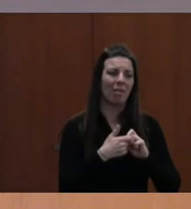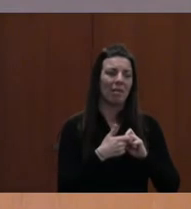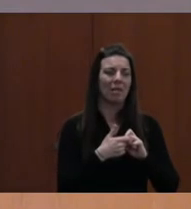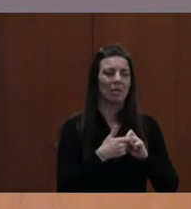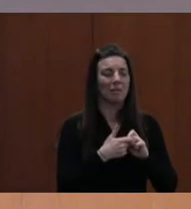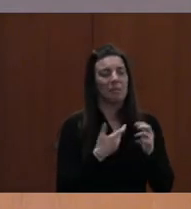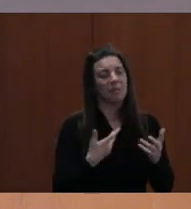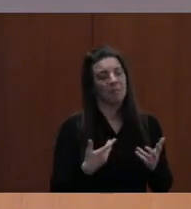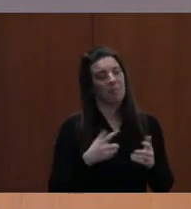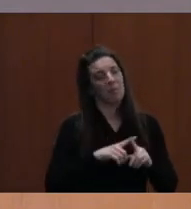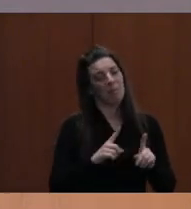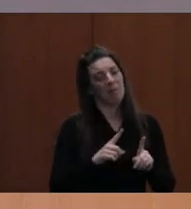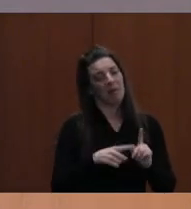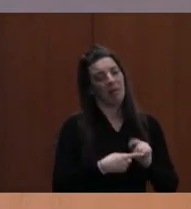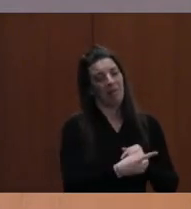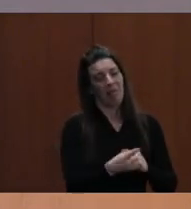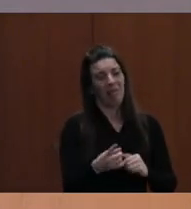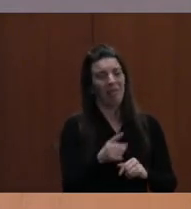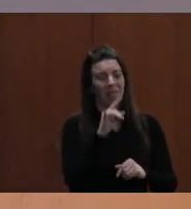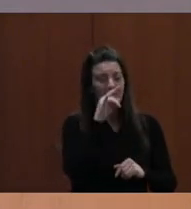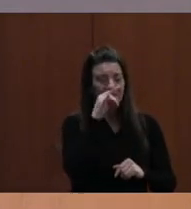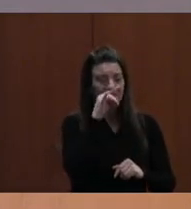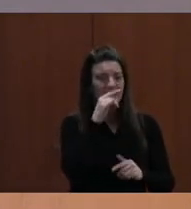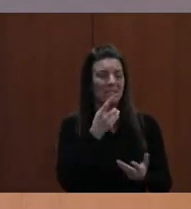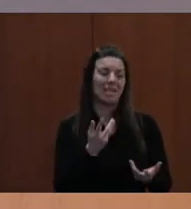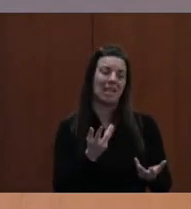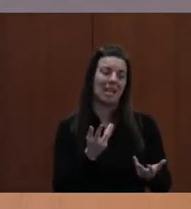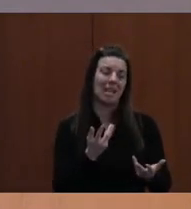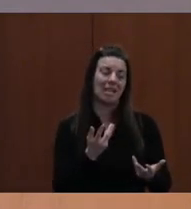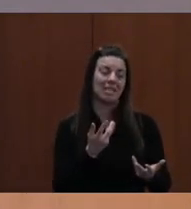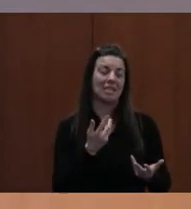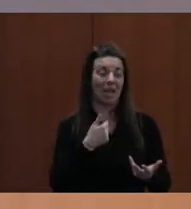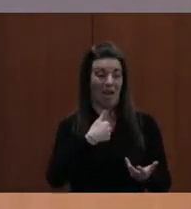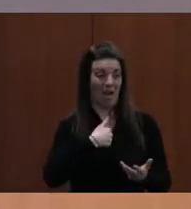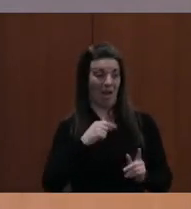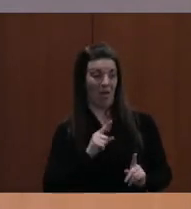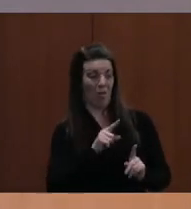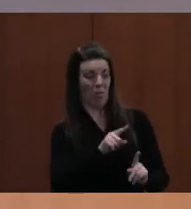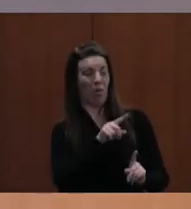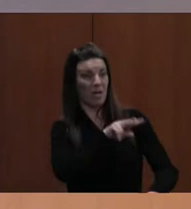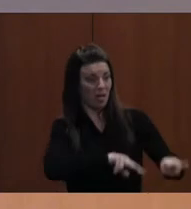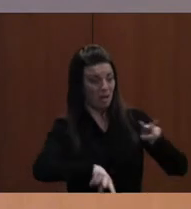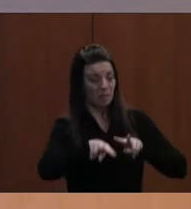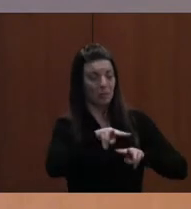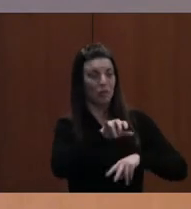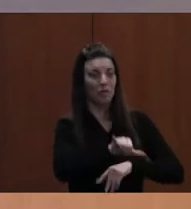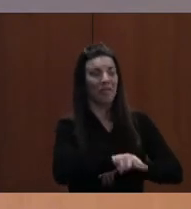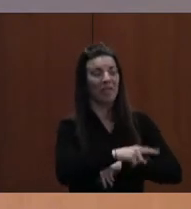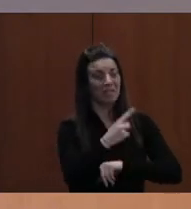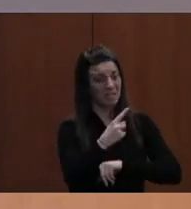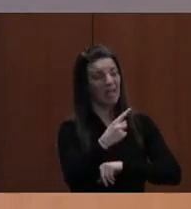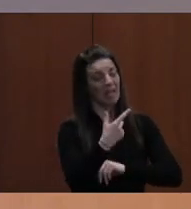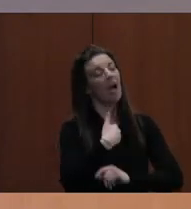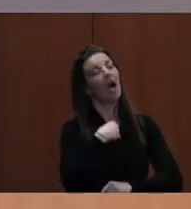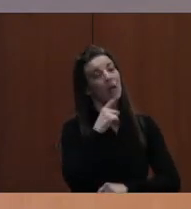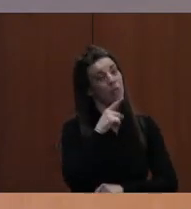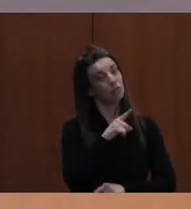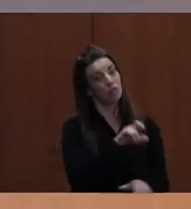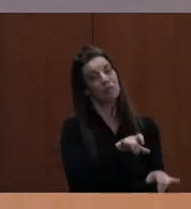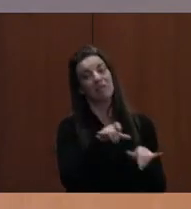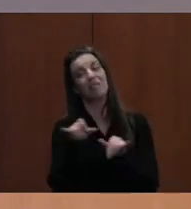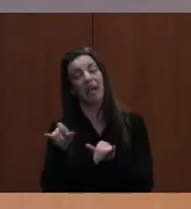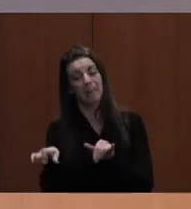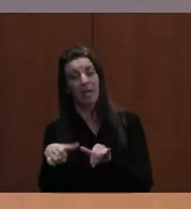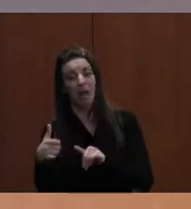But these kids, what I observed that day, and I'm sure it exists in other elementary schools,